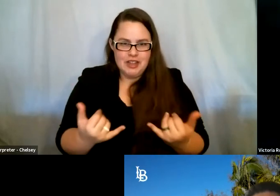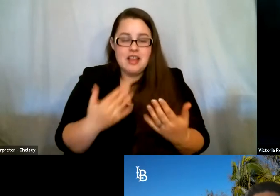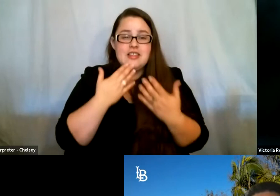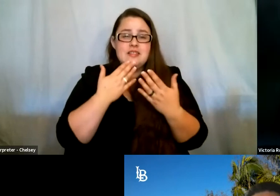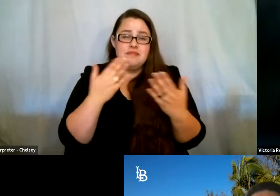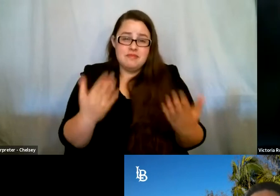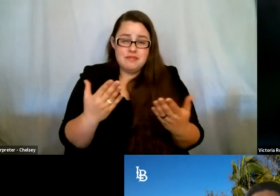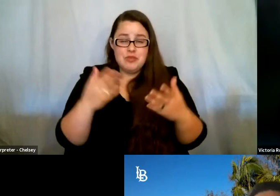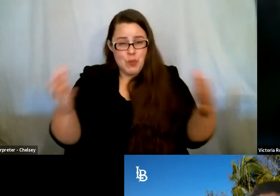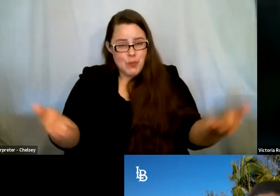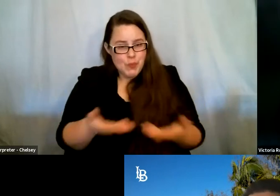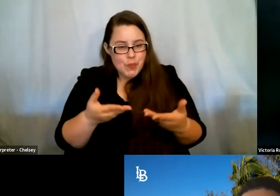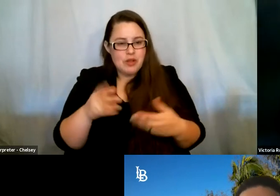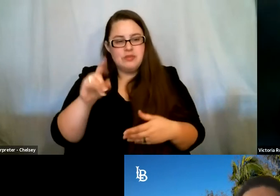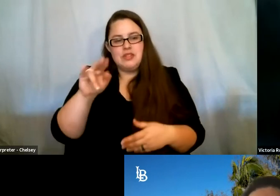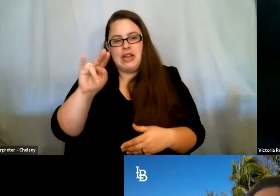Morello.